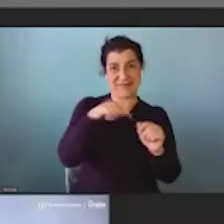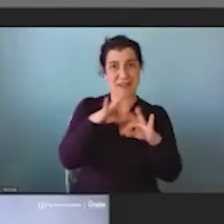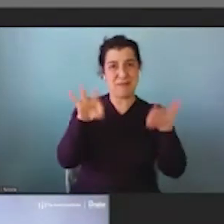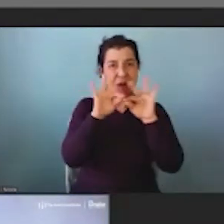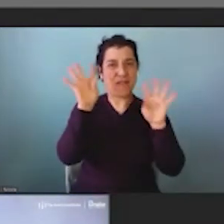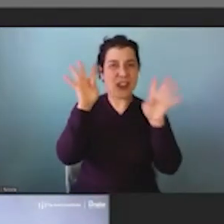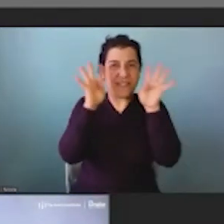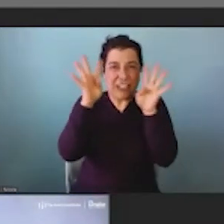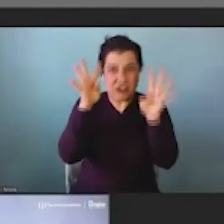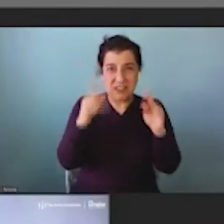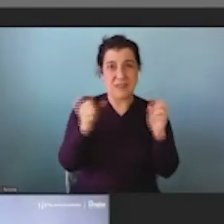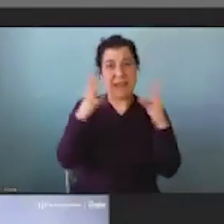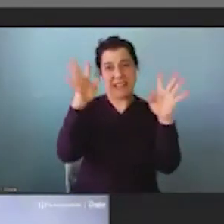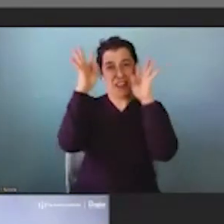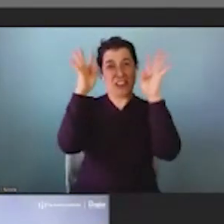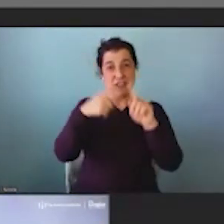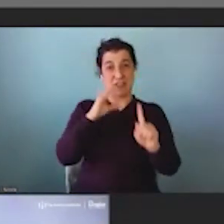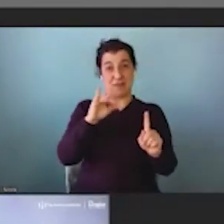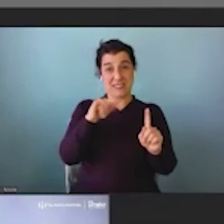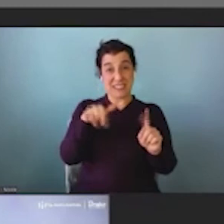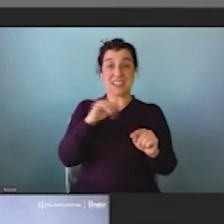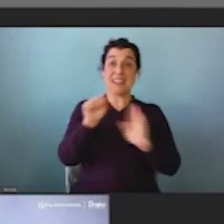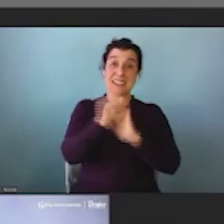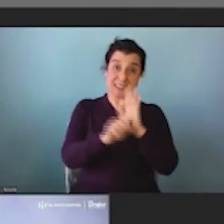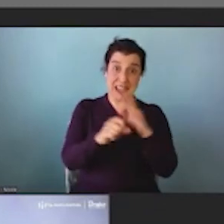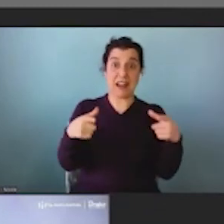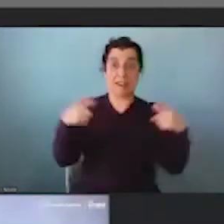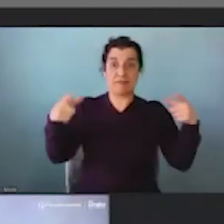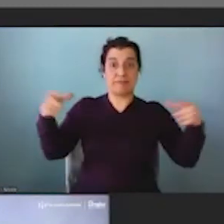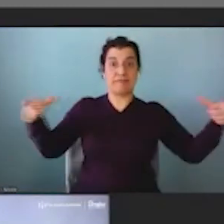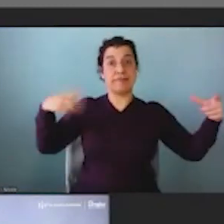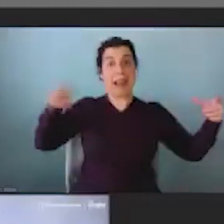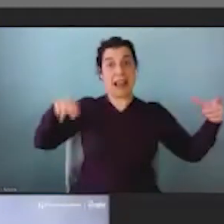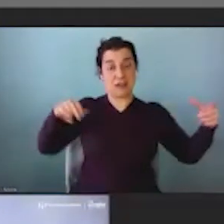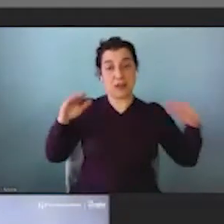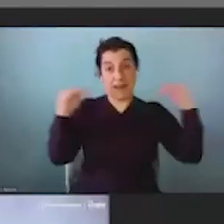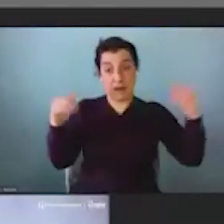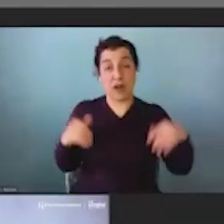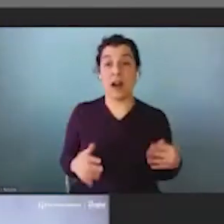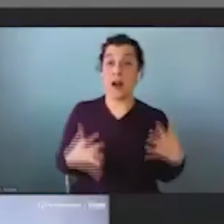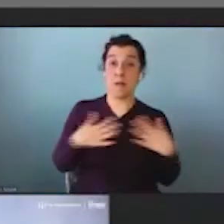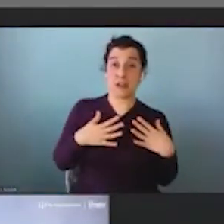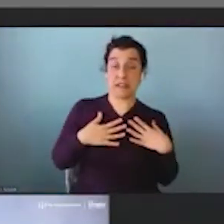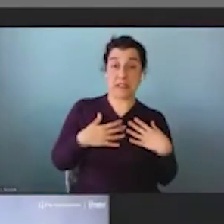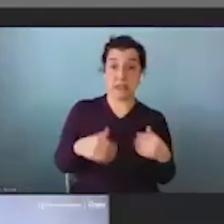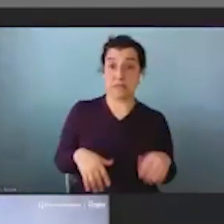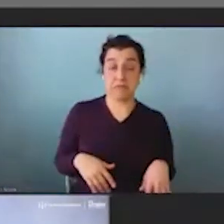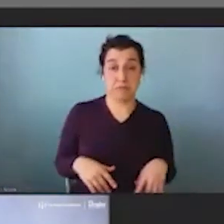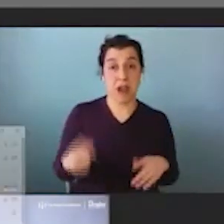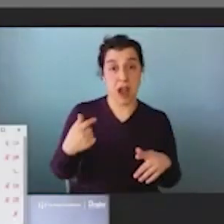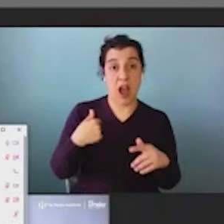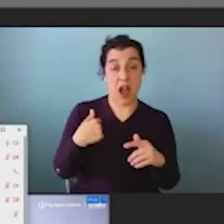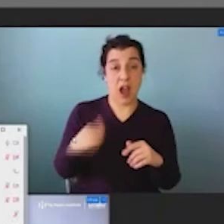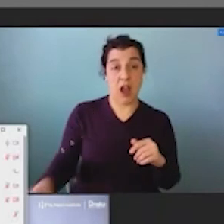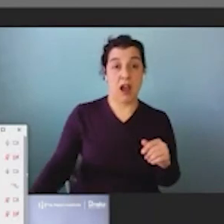innovations can come out of cities and states and then go to the national level. Personally, I've had worked less, although